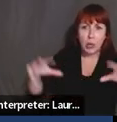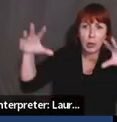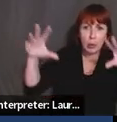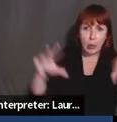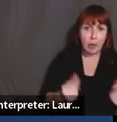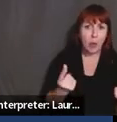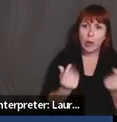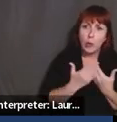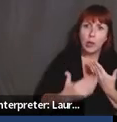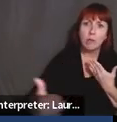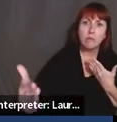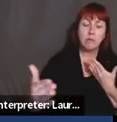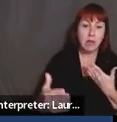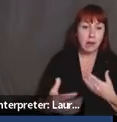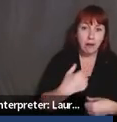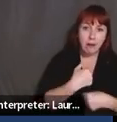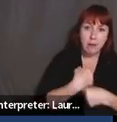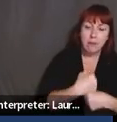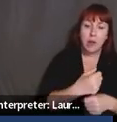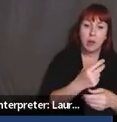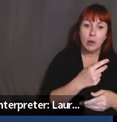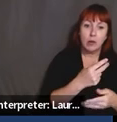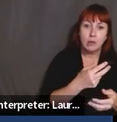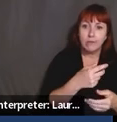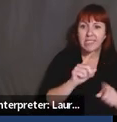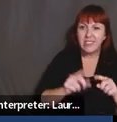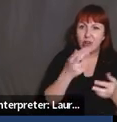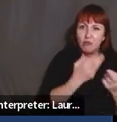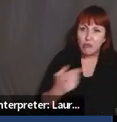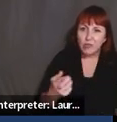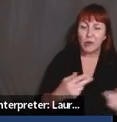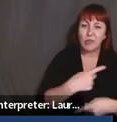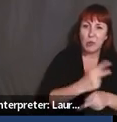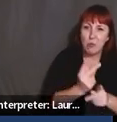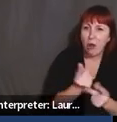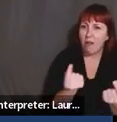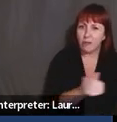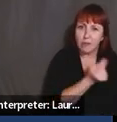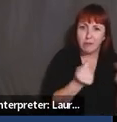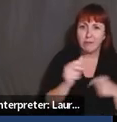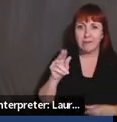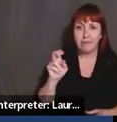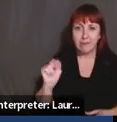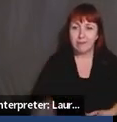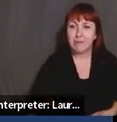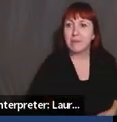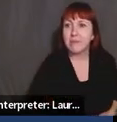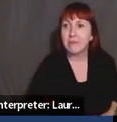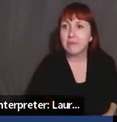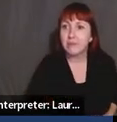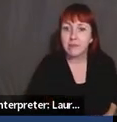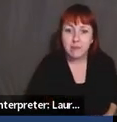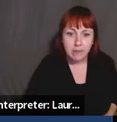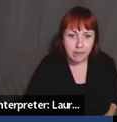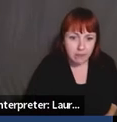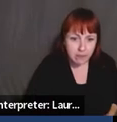even create products and resources for teachers. So Adrian. Yes. Um, we just had a few, if you